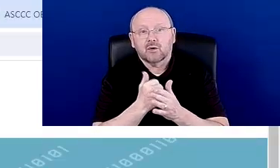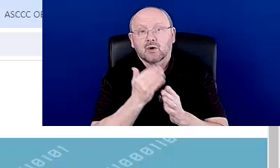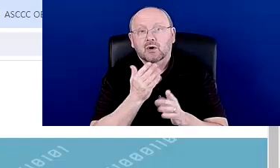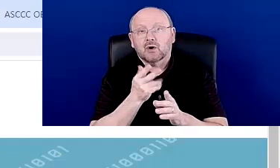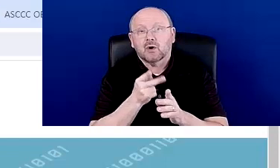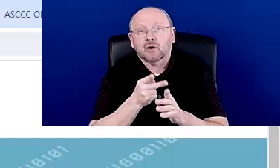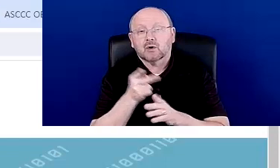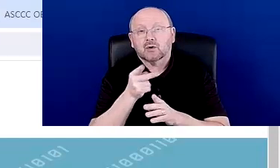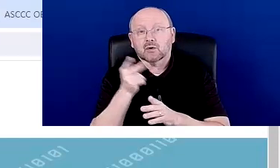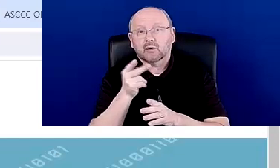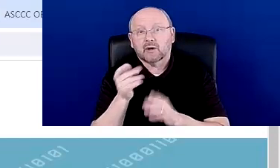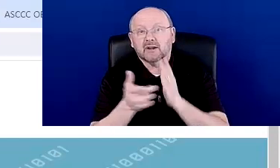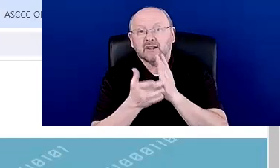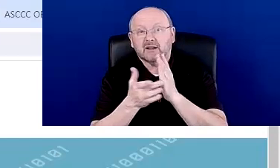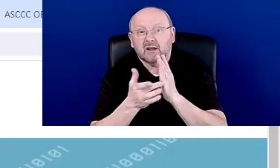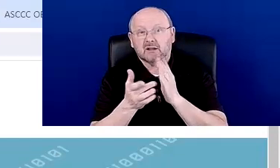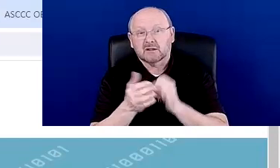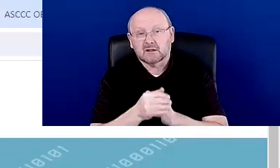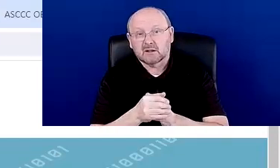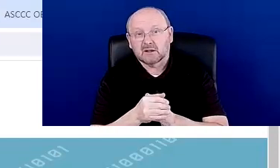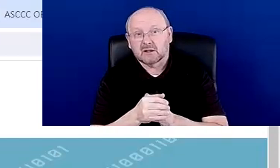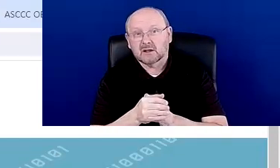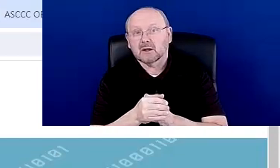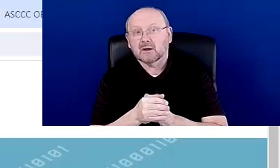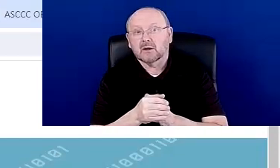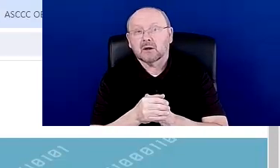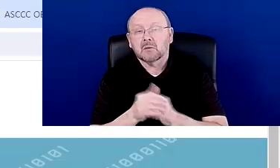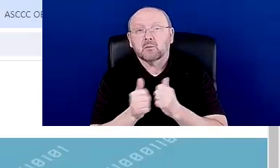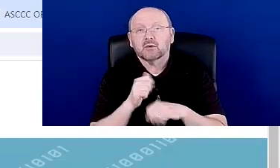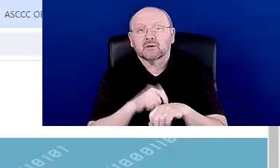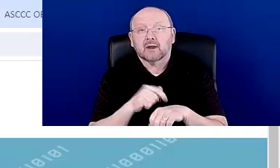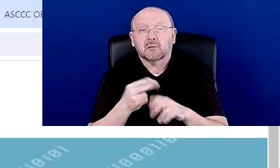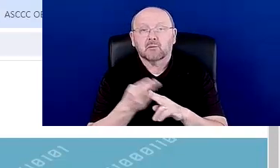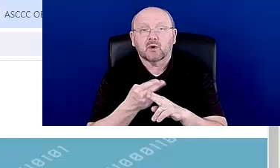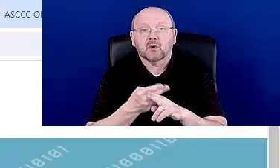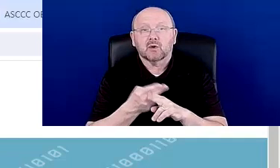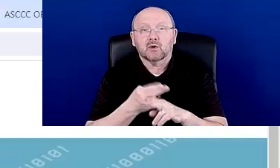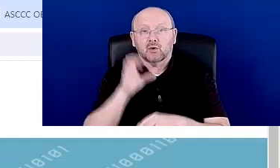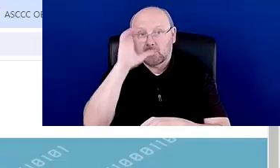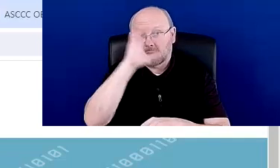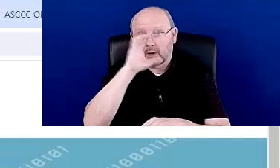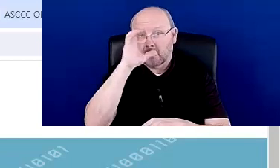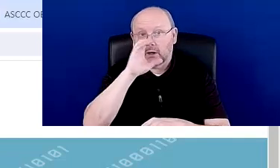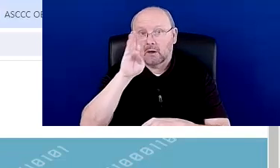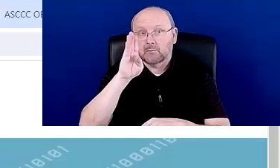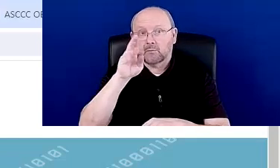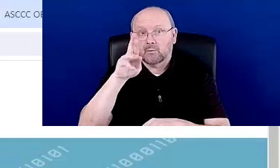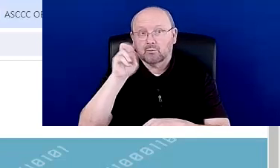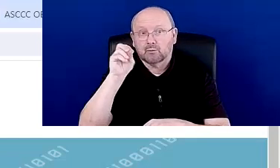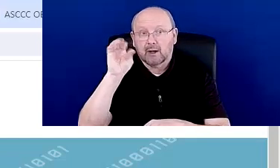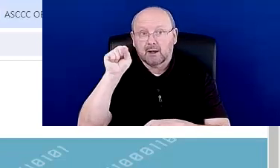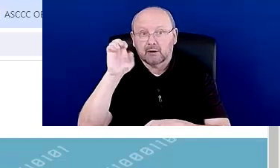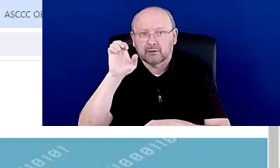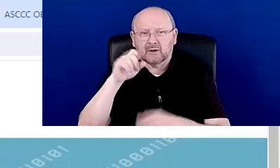there are a lot of different materials in here. You can, I usually go up to browse, search by, um, industry, um, or material